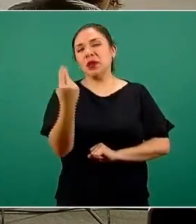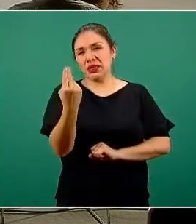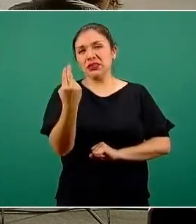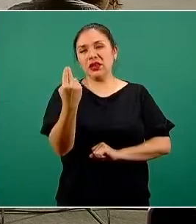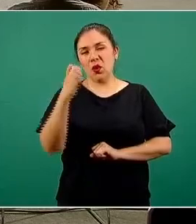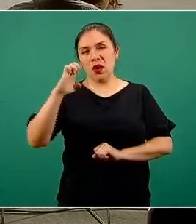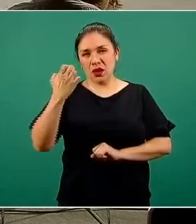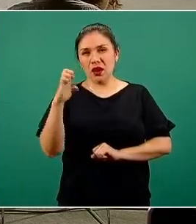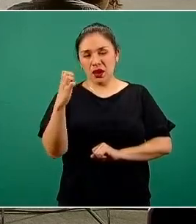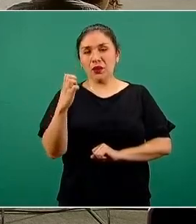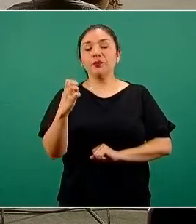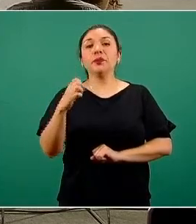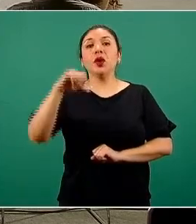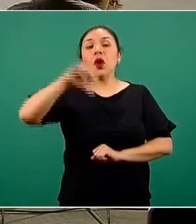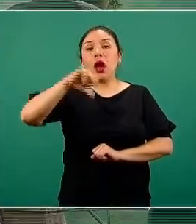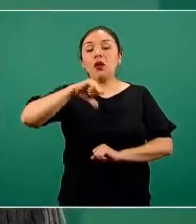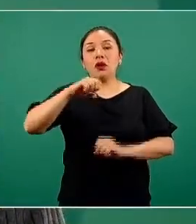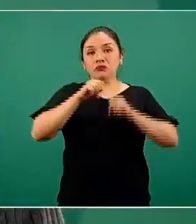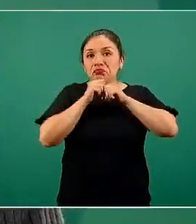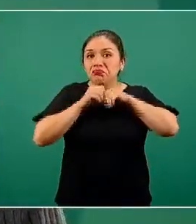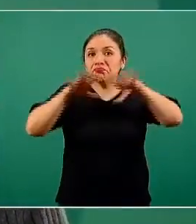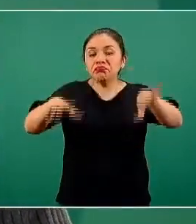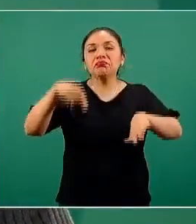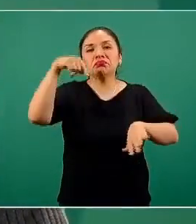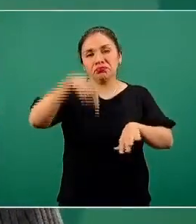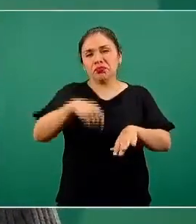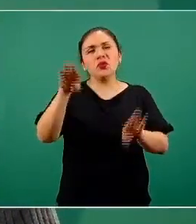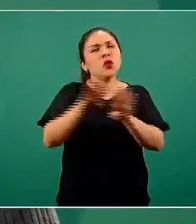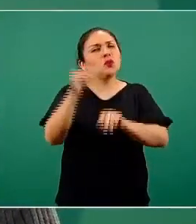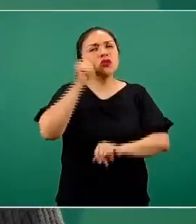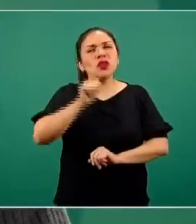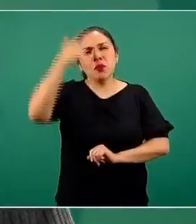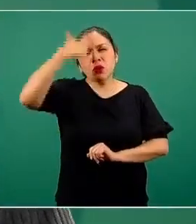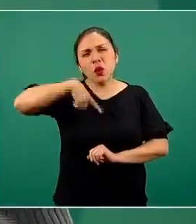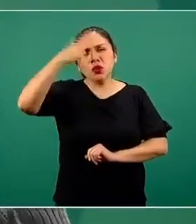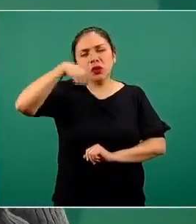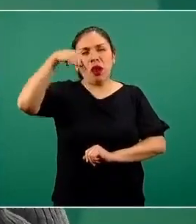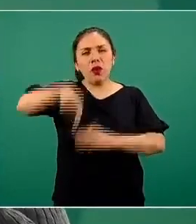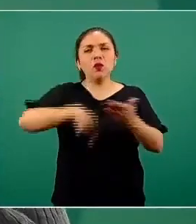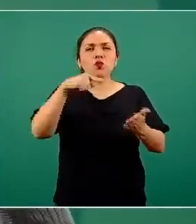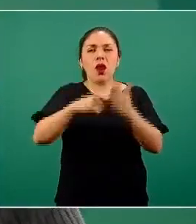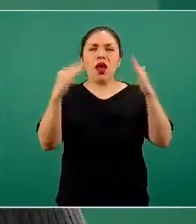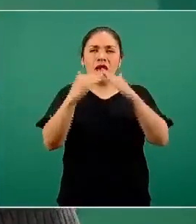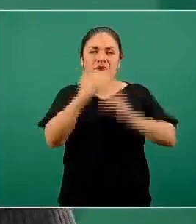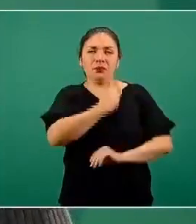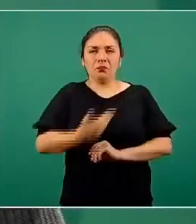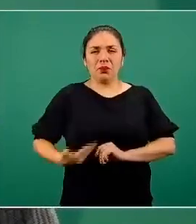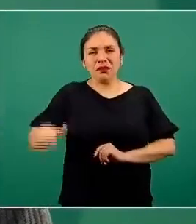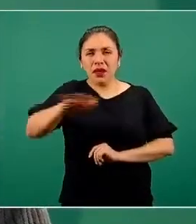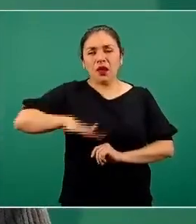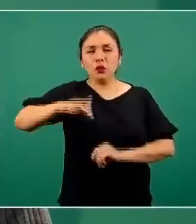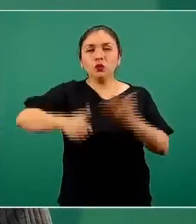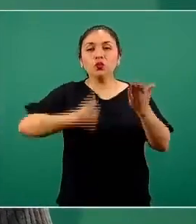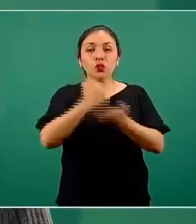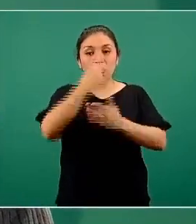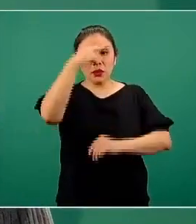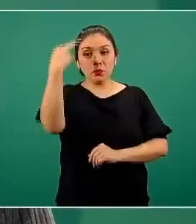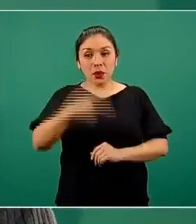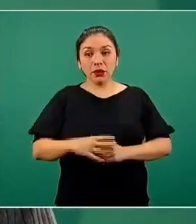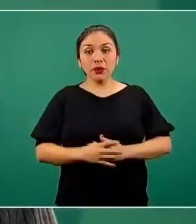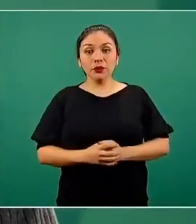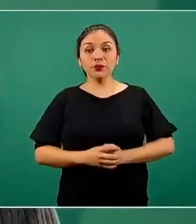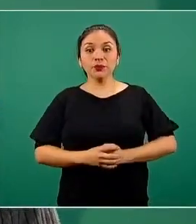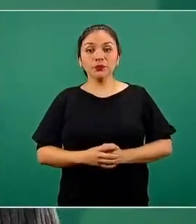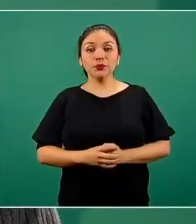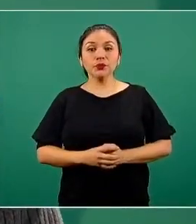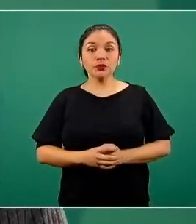This 5th of January, we are transmitting in direct, like all night, from Palacio Nacional, in the Ciudad of Mexico.